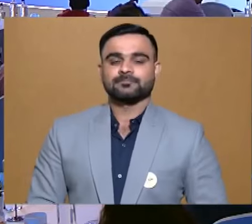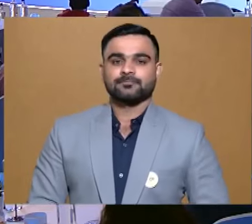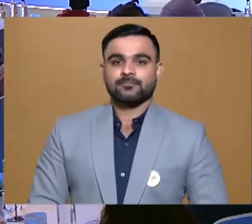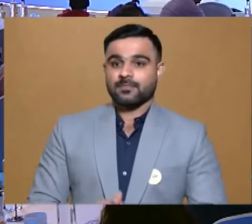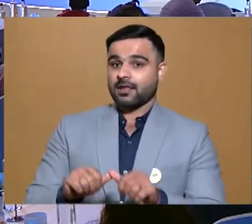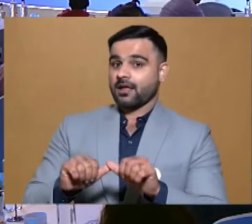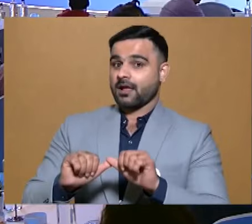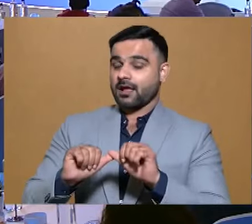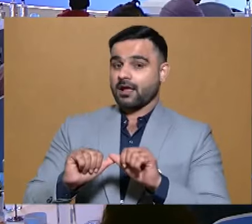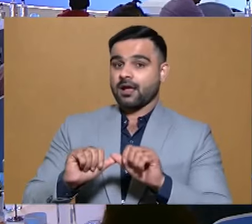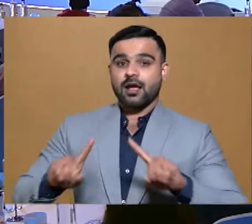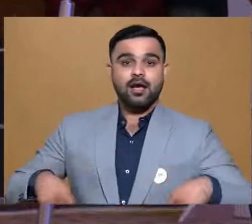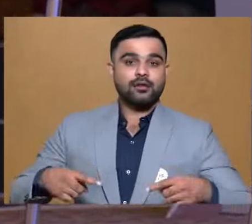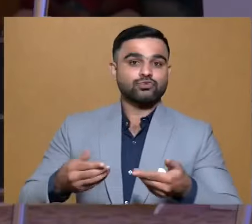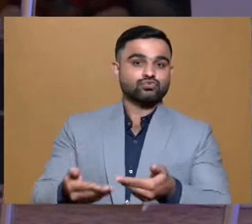Arman, welcome on stage.